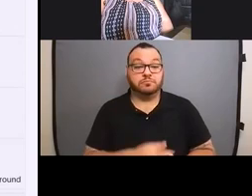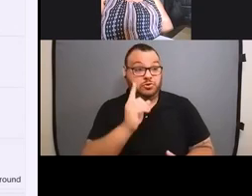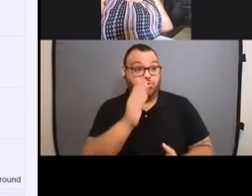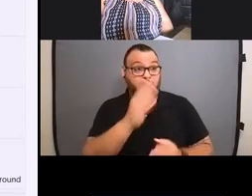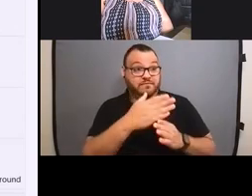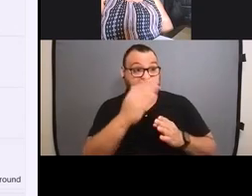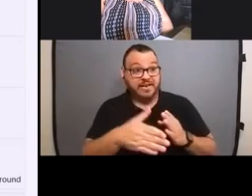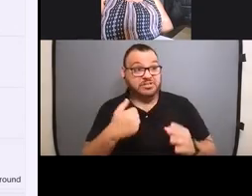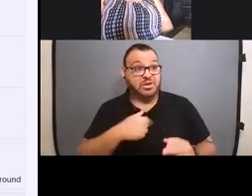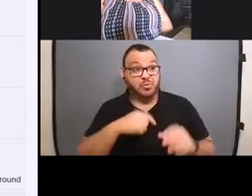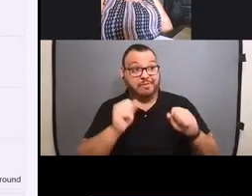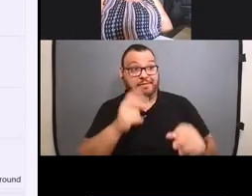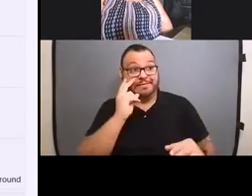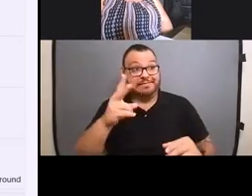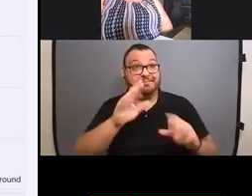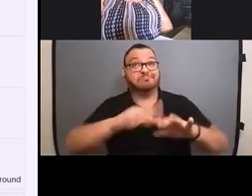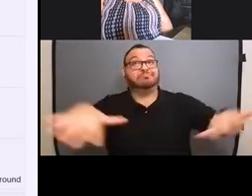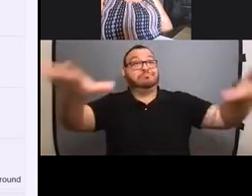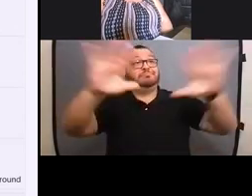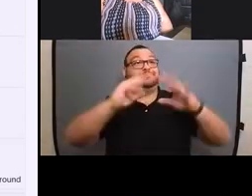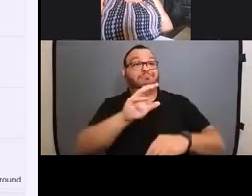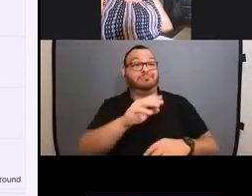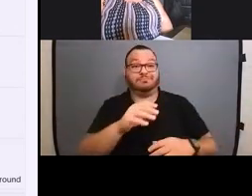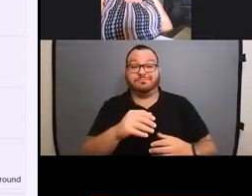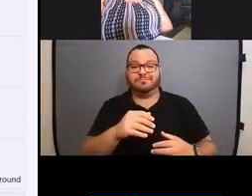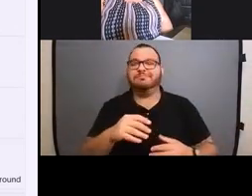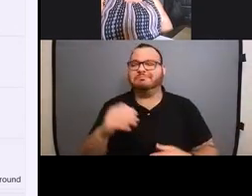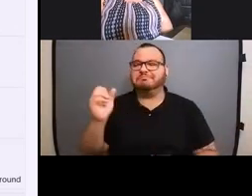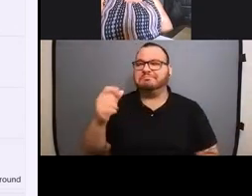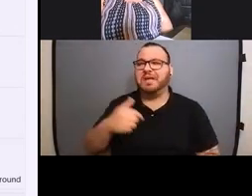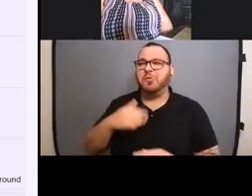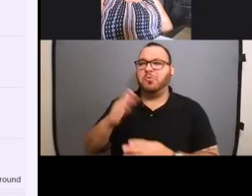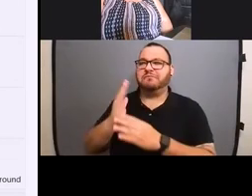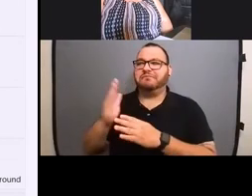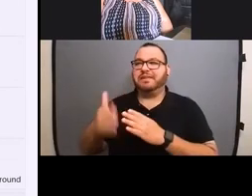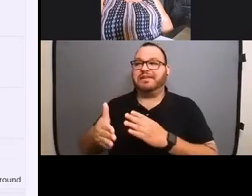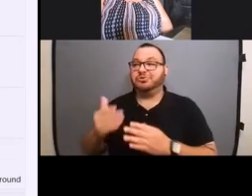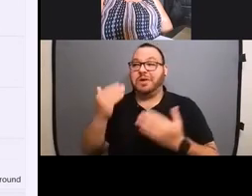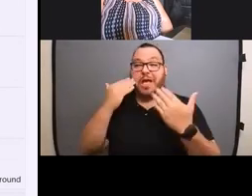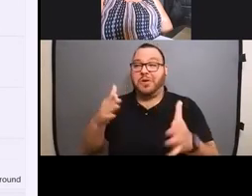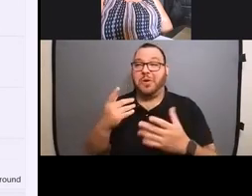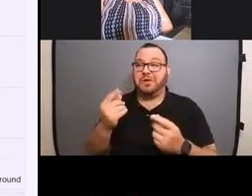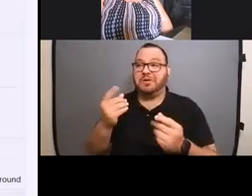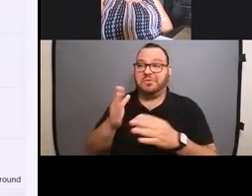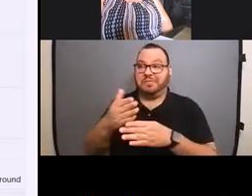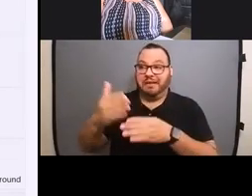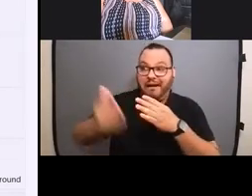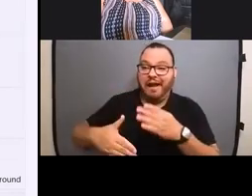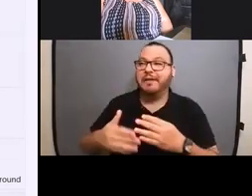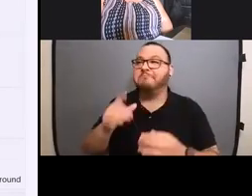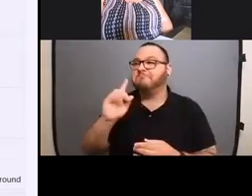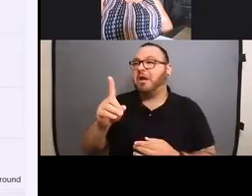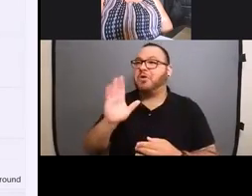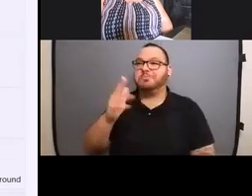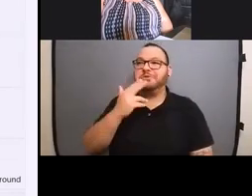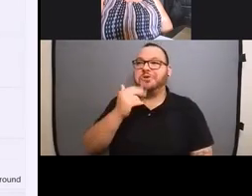and we'll be able to see it out in the world somewhere? Yep. I'll finish it up. I don't exactly know what I'm going to end up doing with it in the end, but it'll be cute.